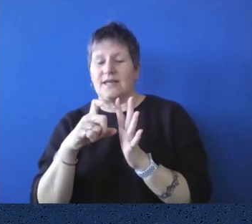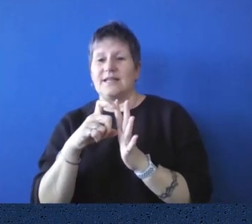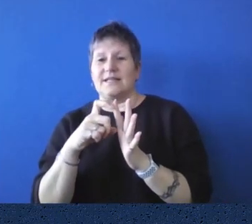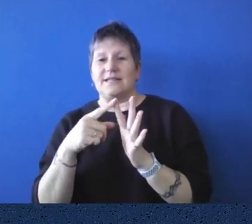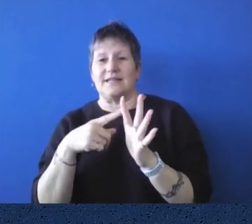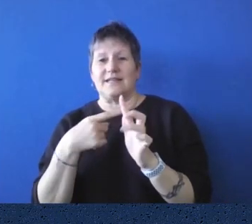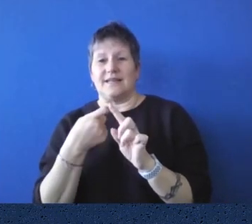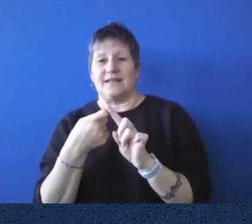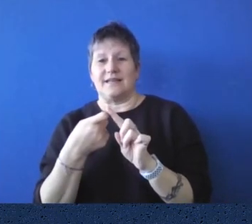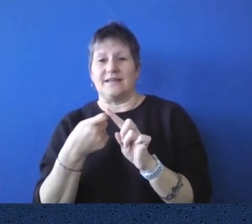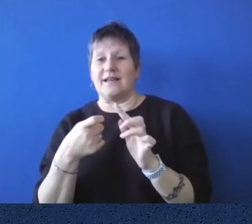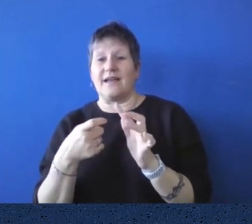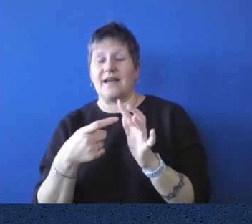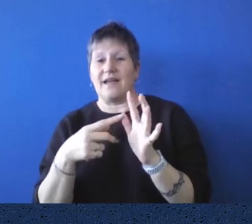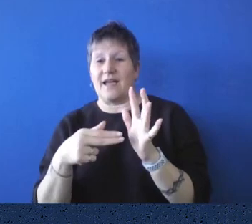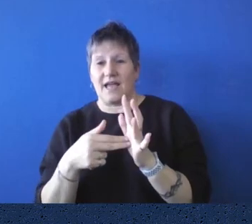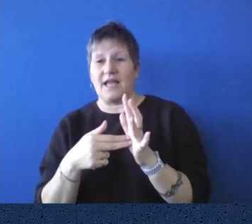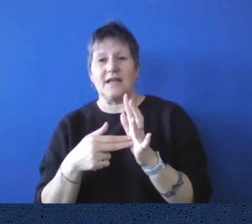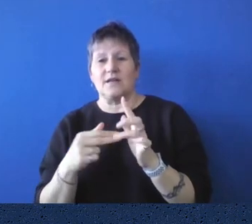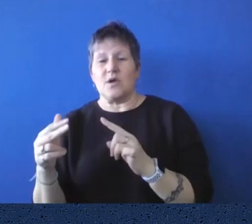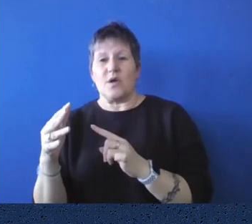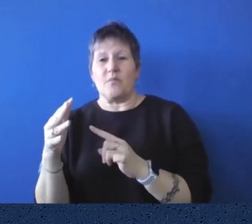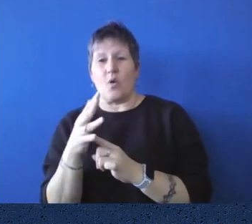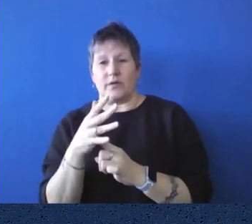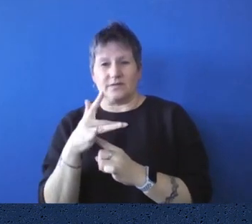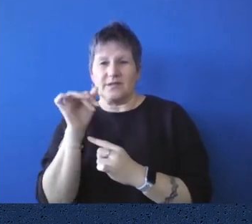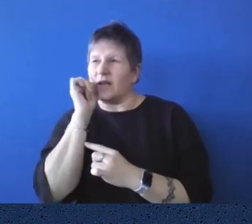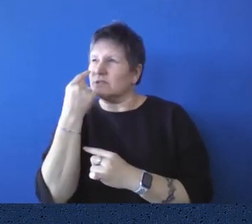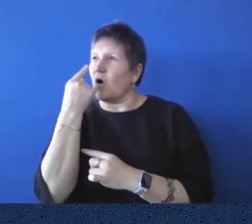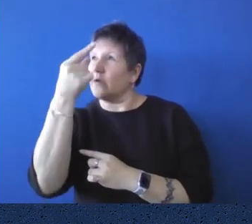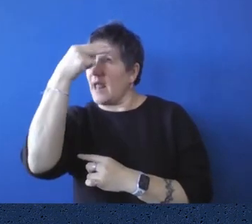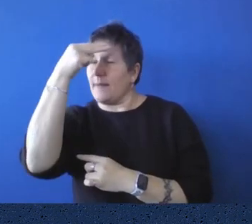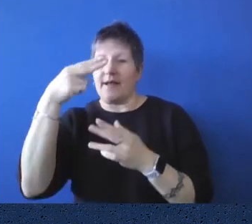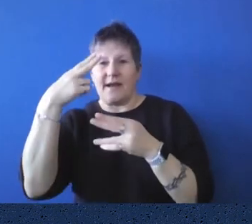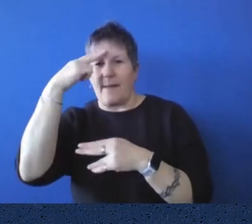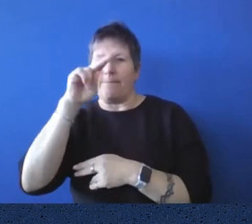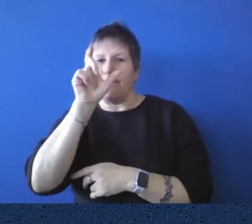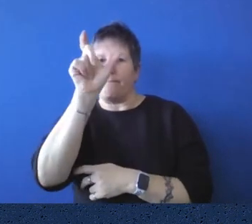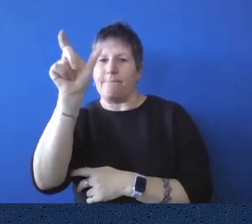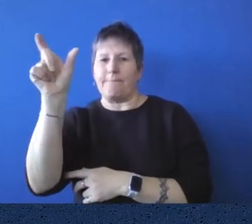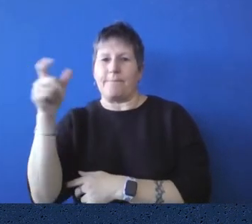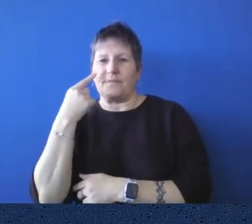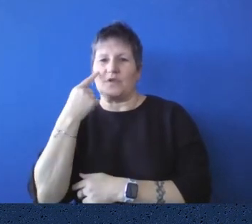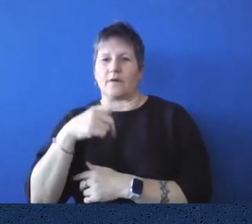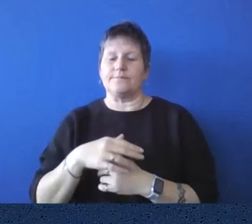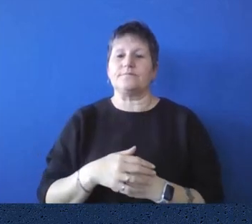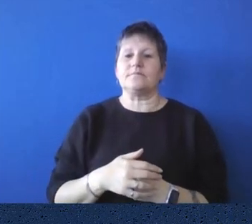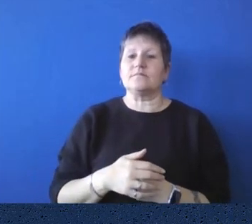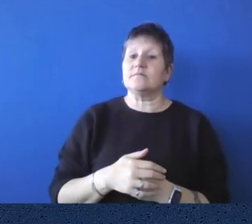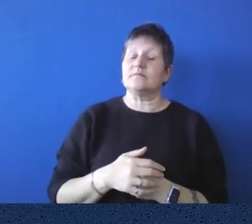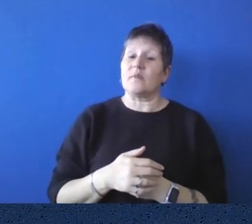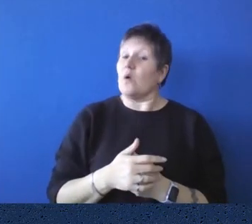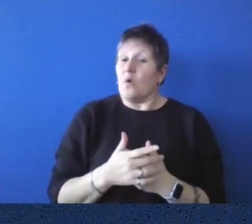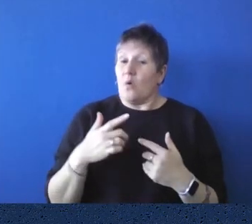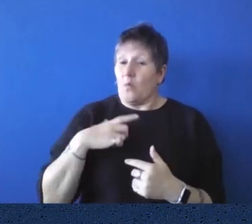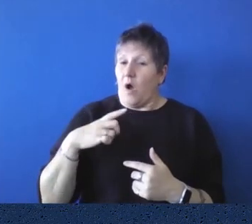after him. Why, why was Deakin so important to this library, Caroline? He was, he was important because, um, when they were choosing a place